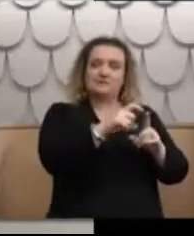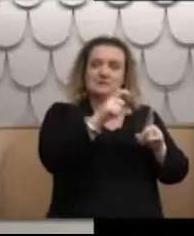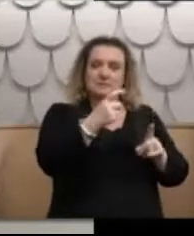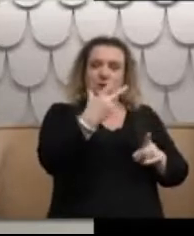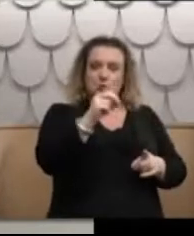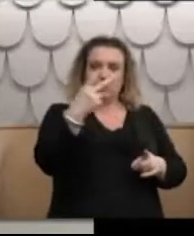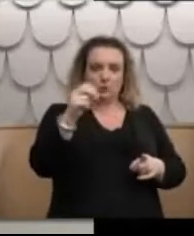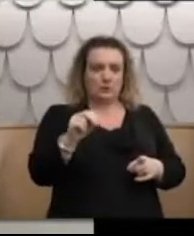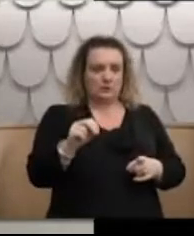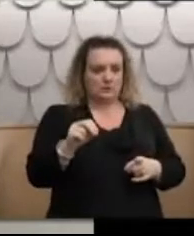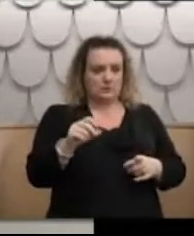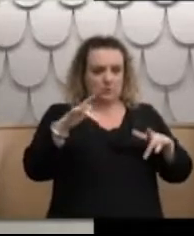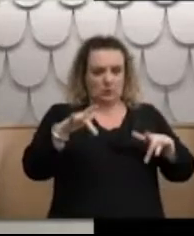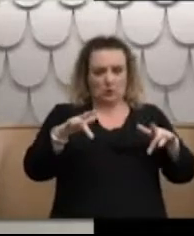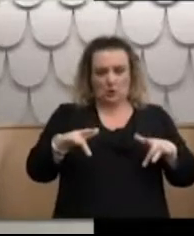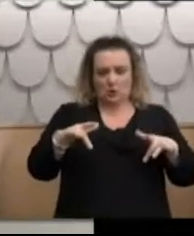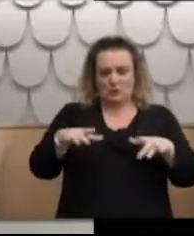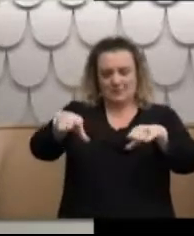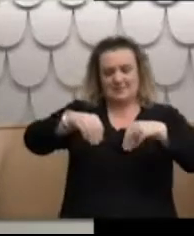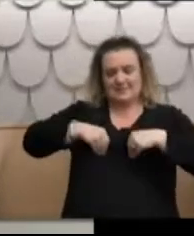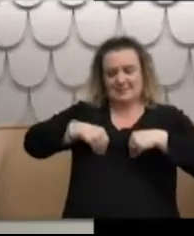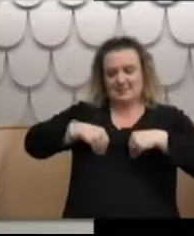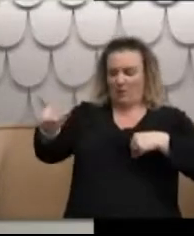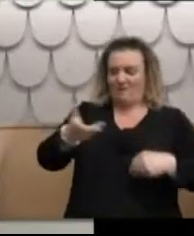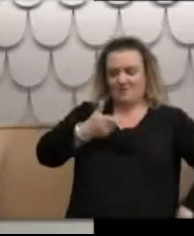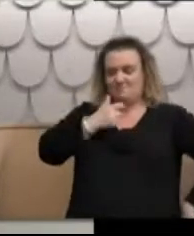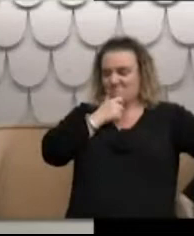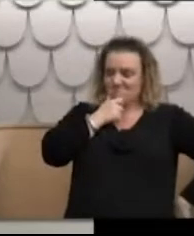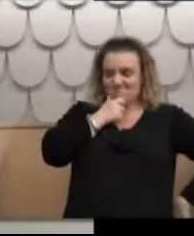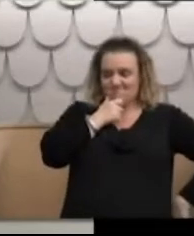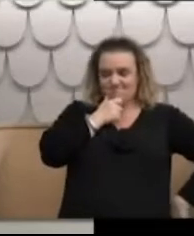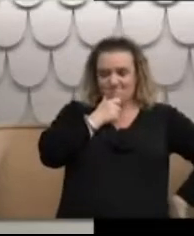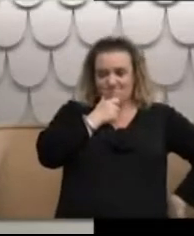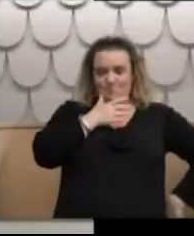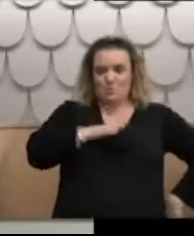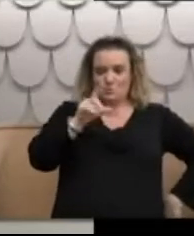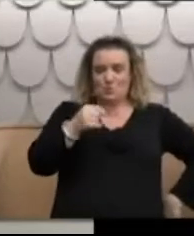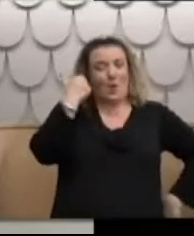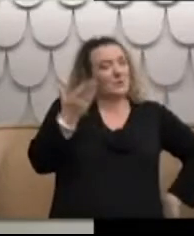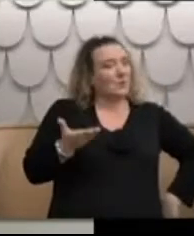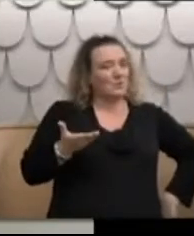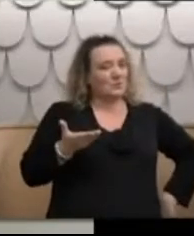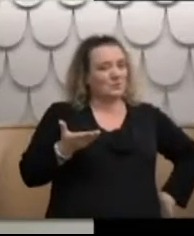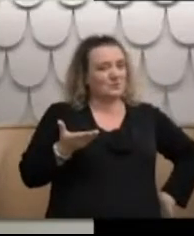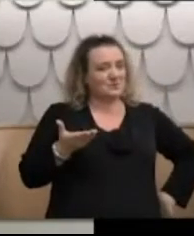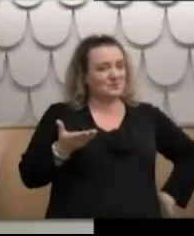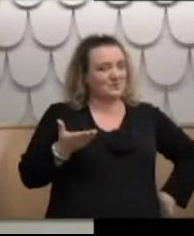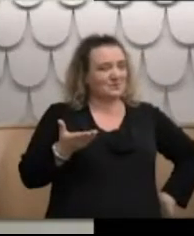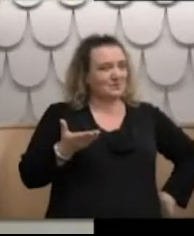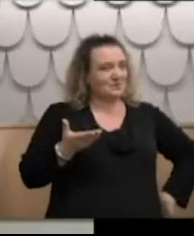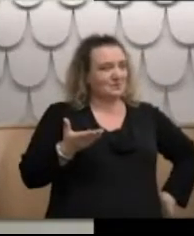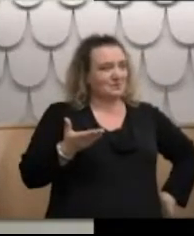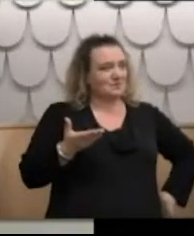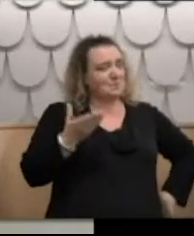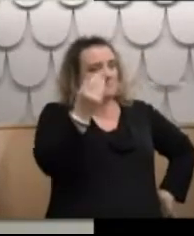I have not yet accepted this offer and do not know what I want to do. It's not just about the